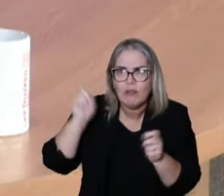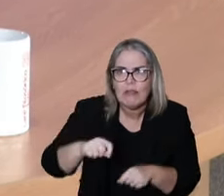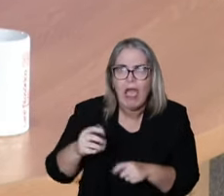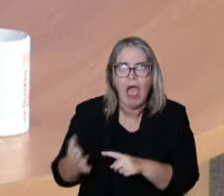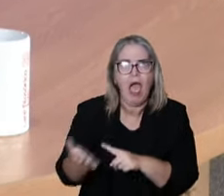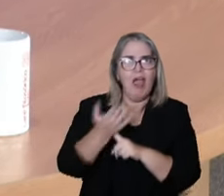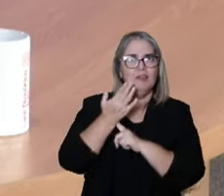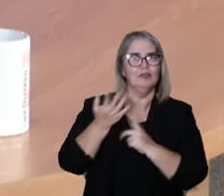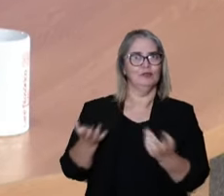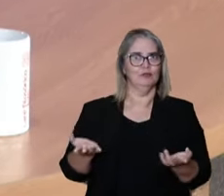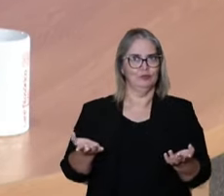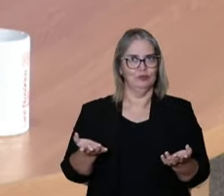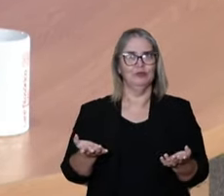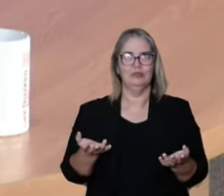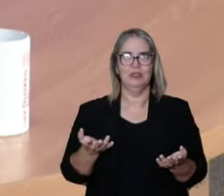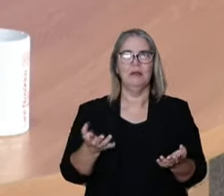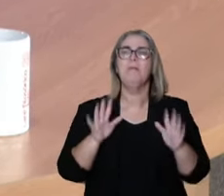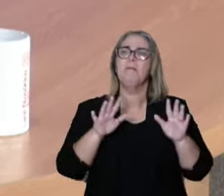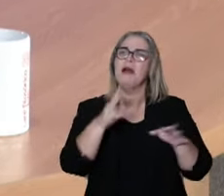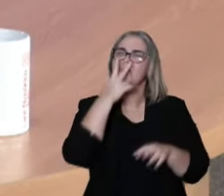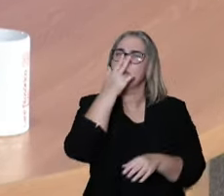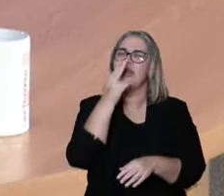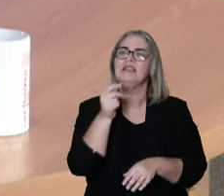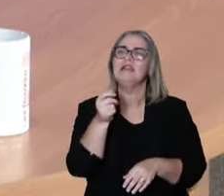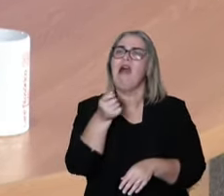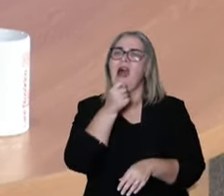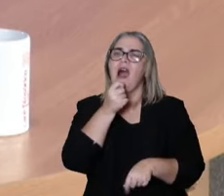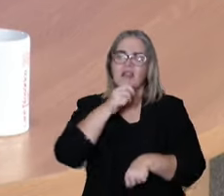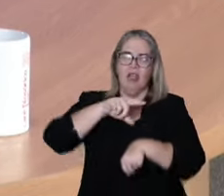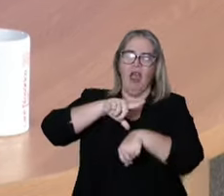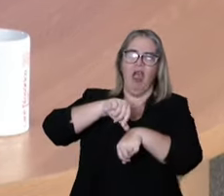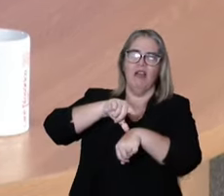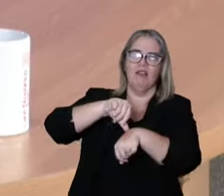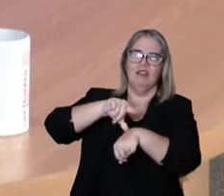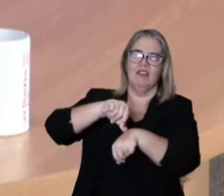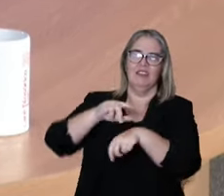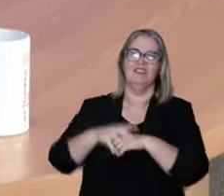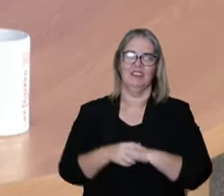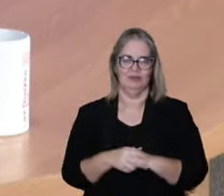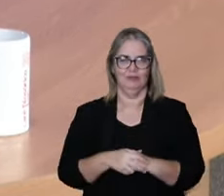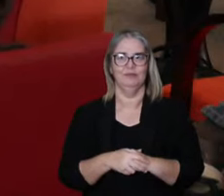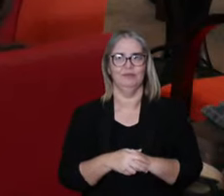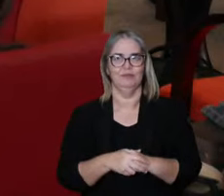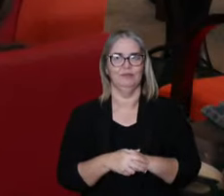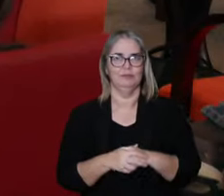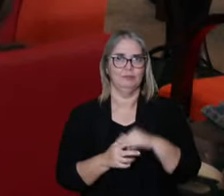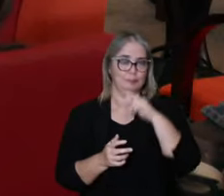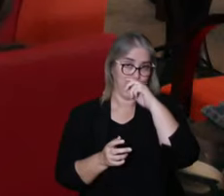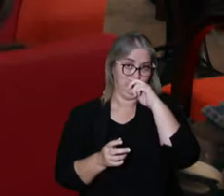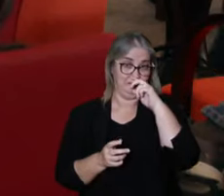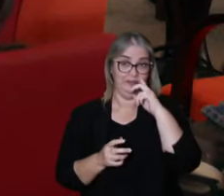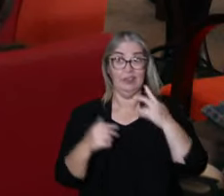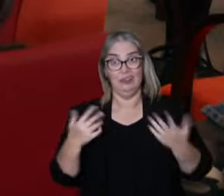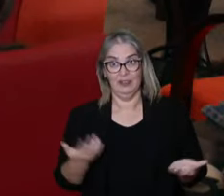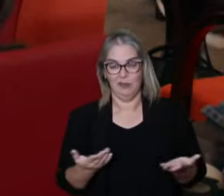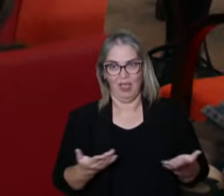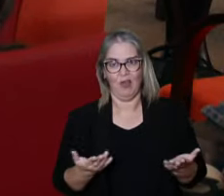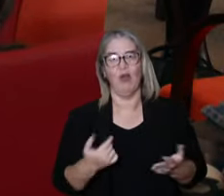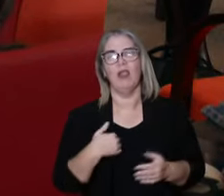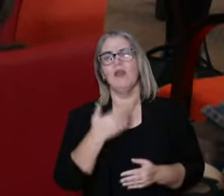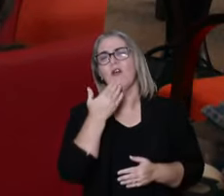we are part of nature. But this is also an important difference.